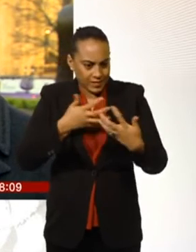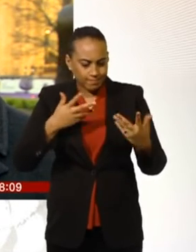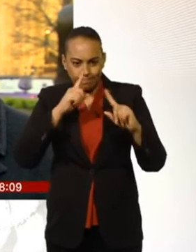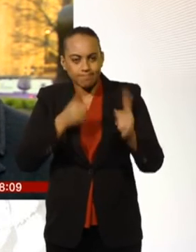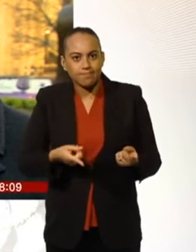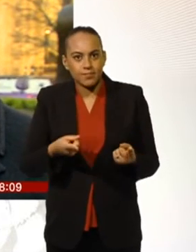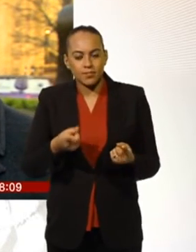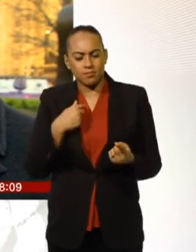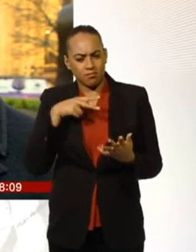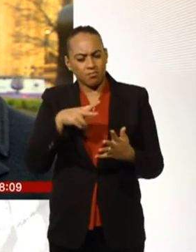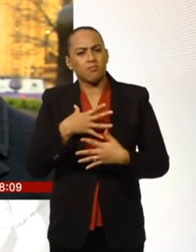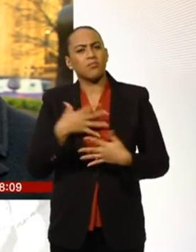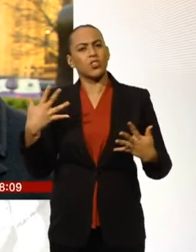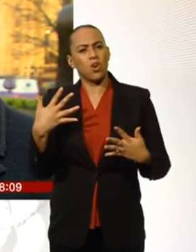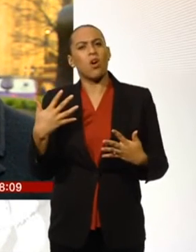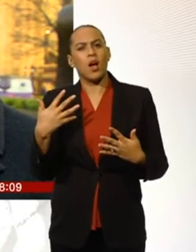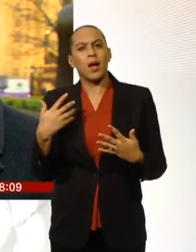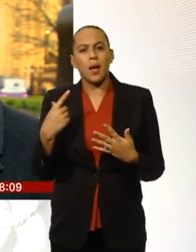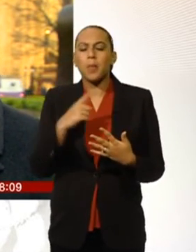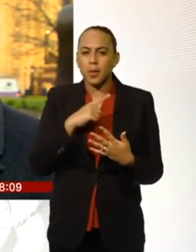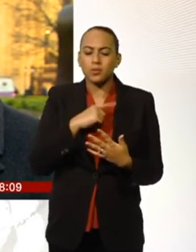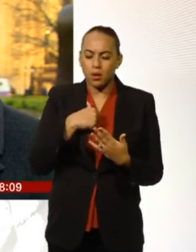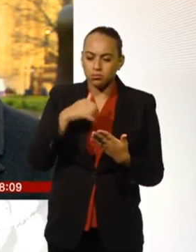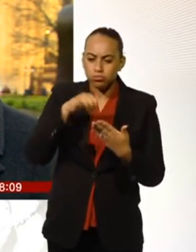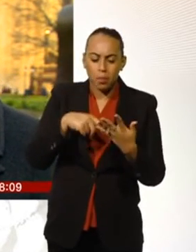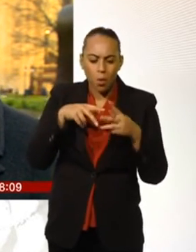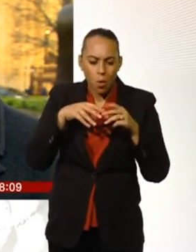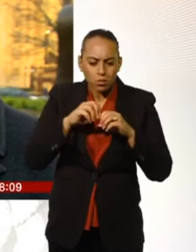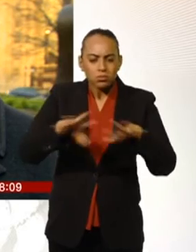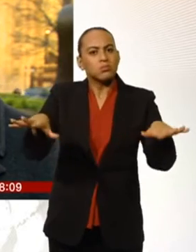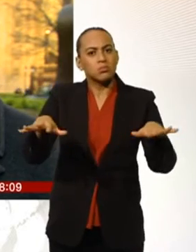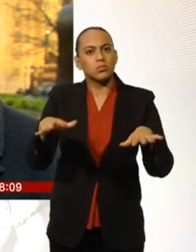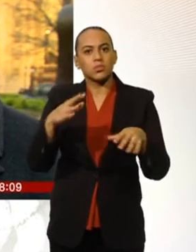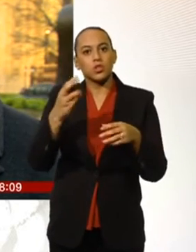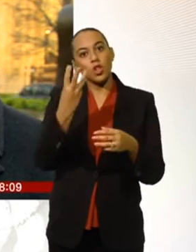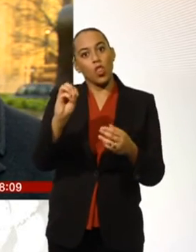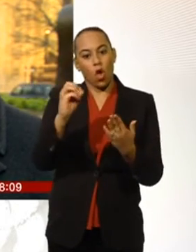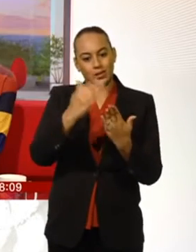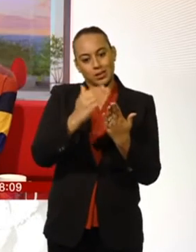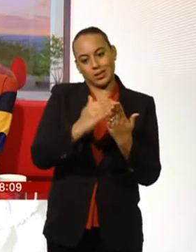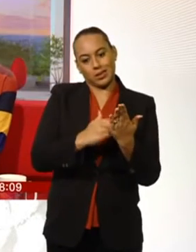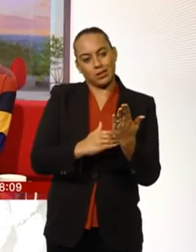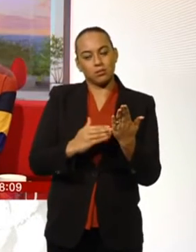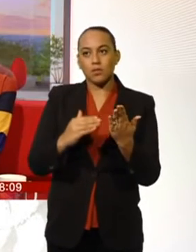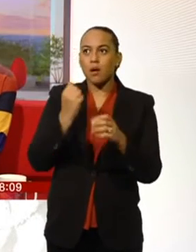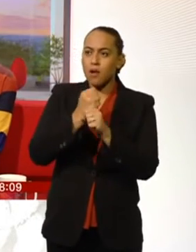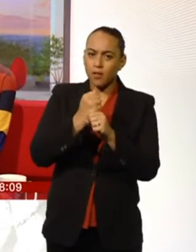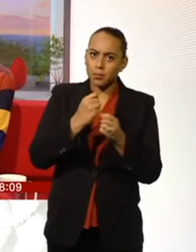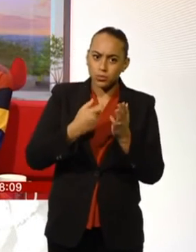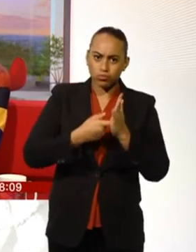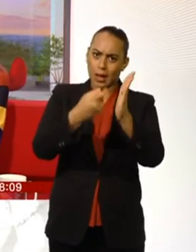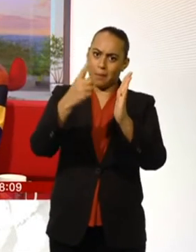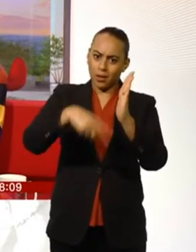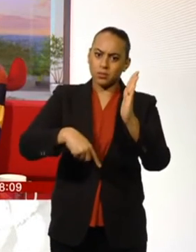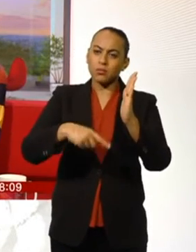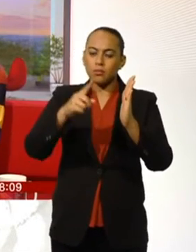thing and that's what our report is focusing in on to make over 30 recommendations to government. Yes, more on that story a little later